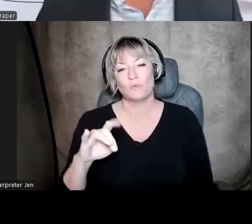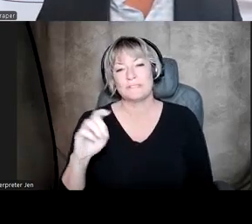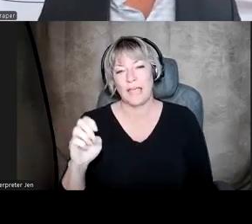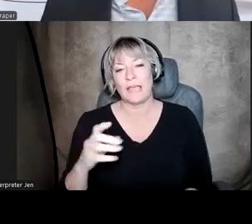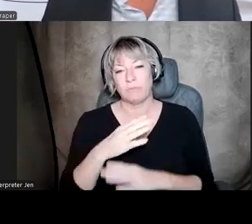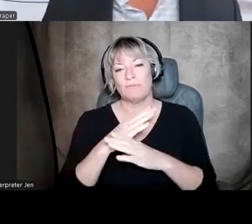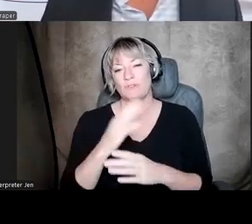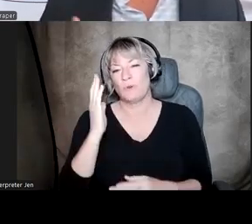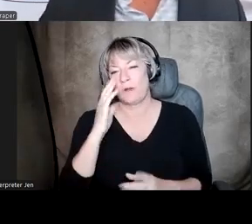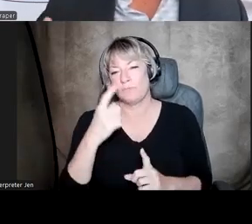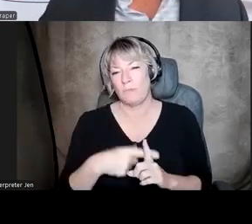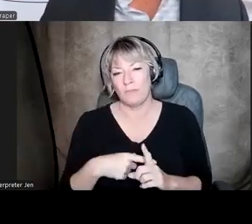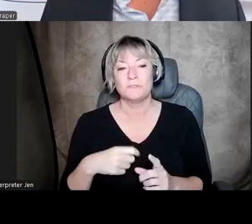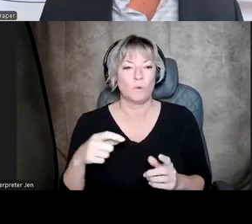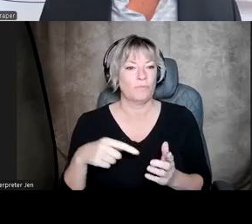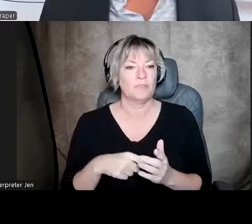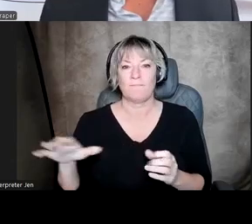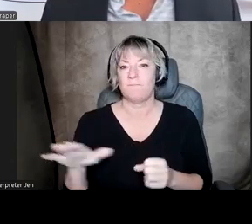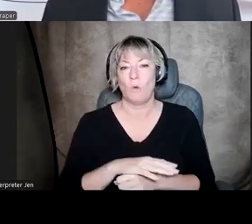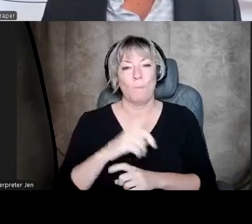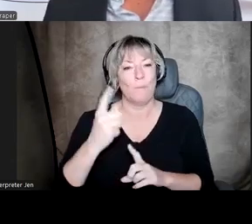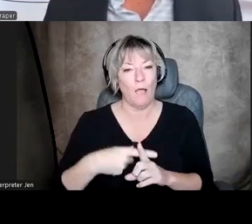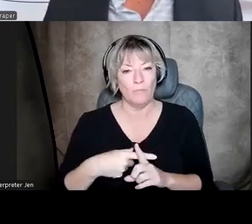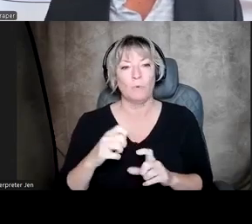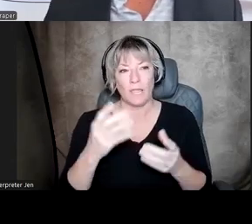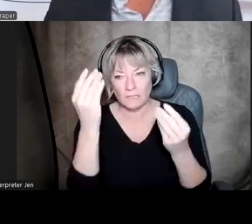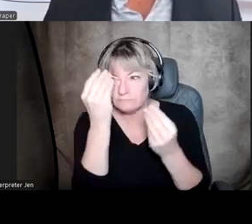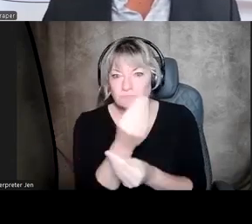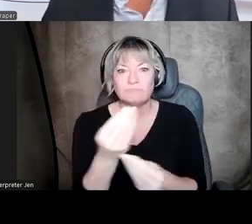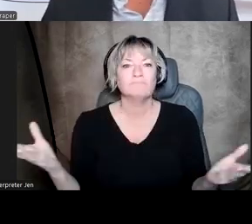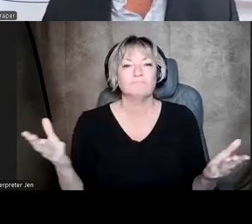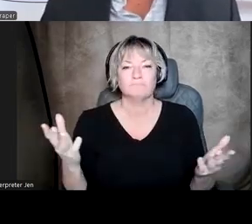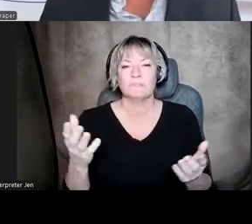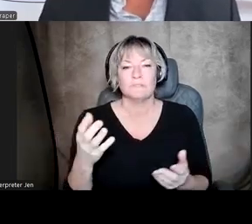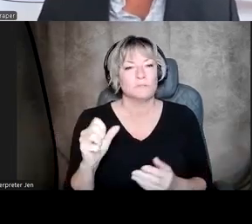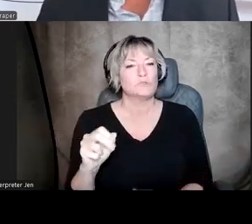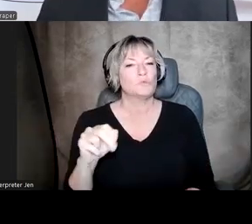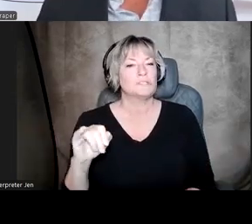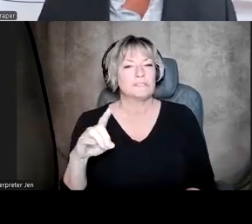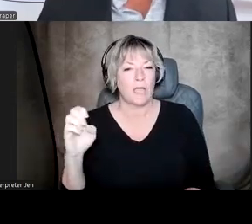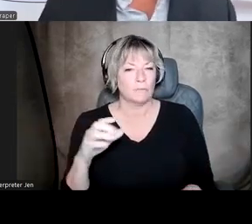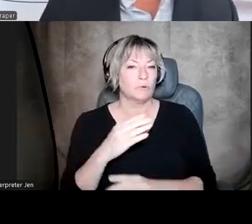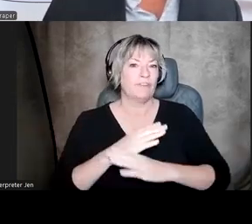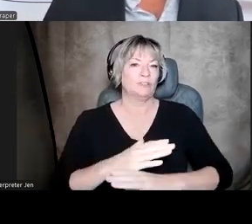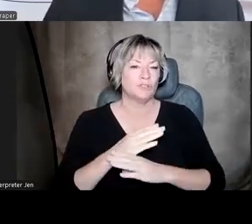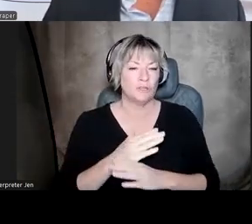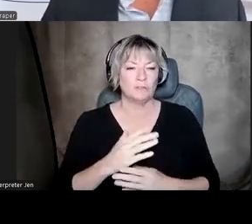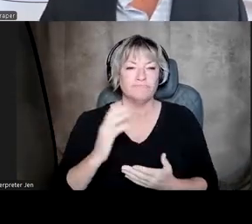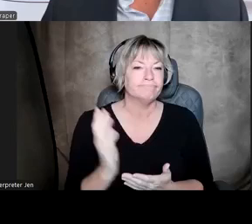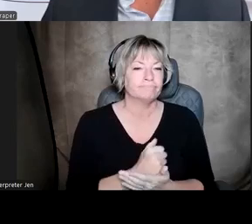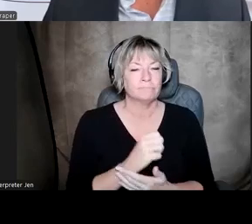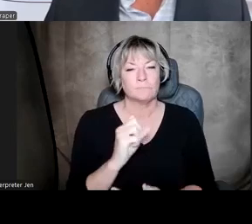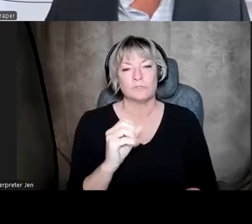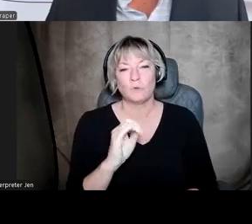So this is an entire month in which we can get out the good news of suicide prevention. Let's all do so, leveraging social media,